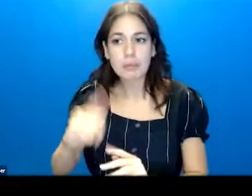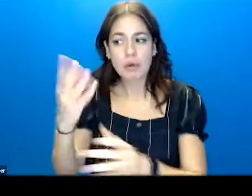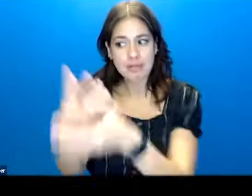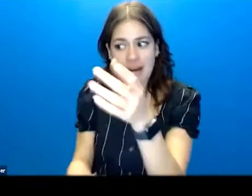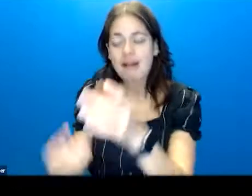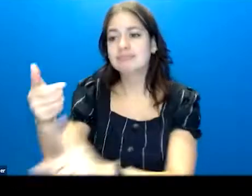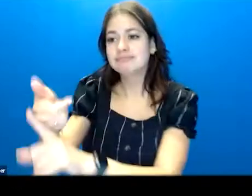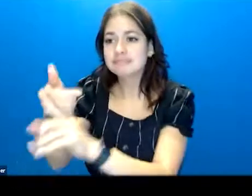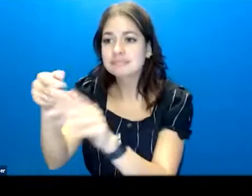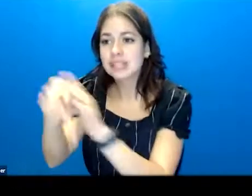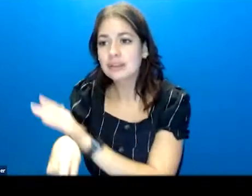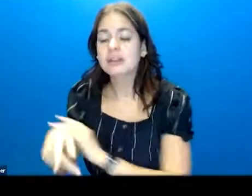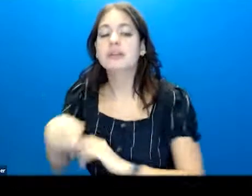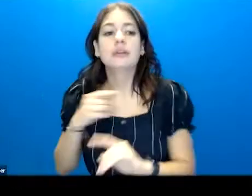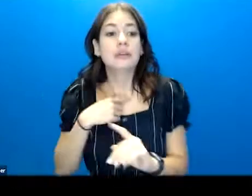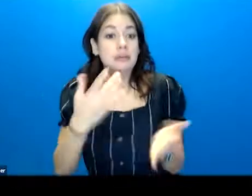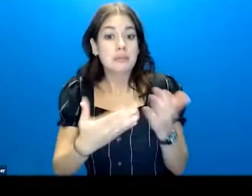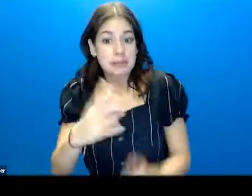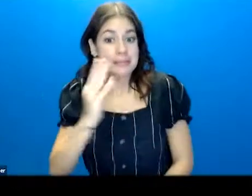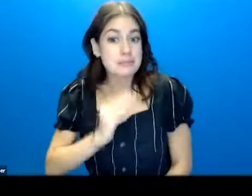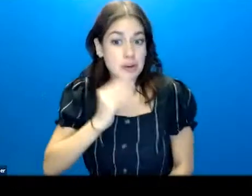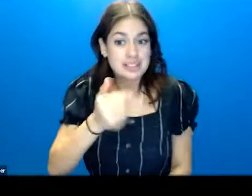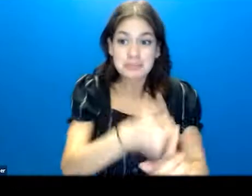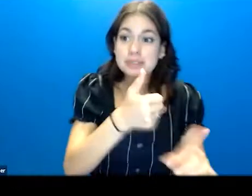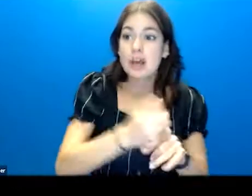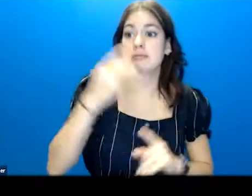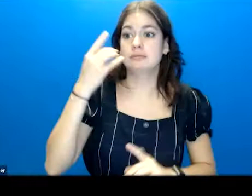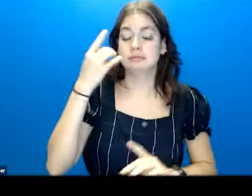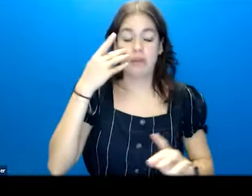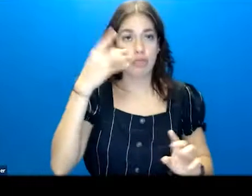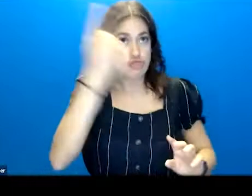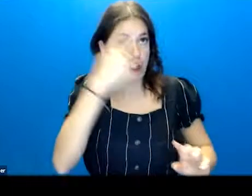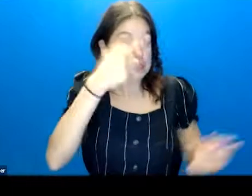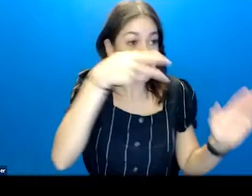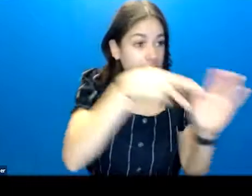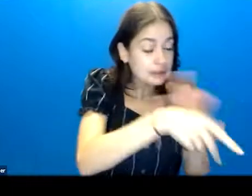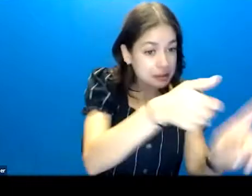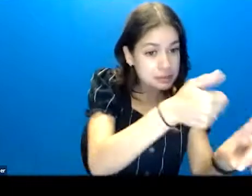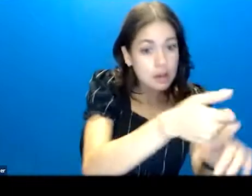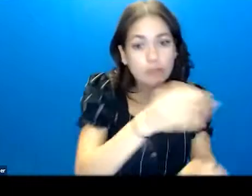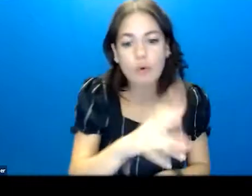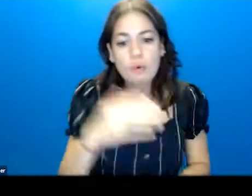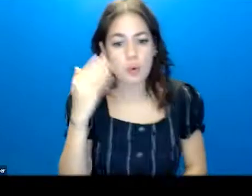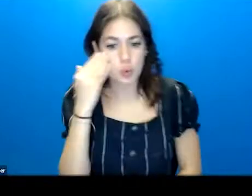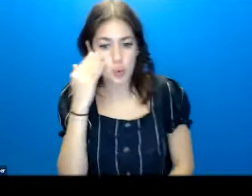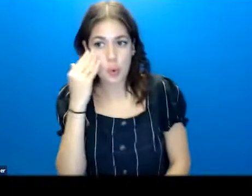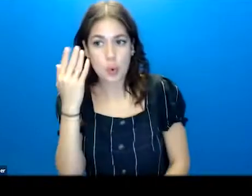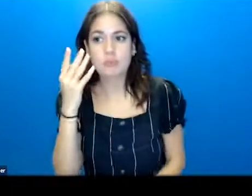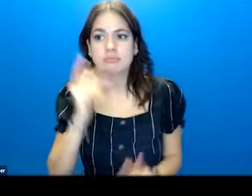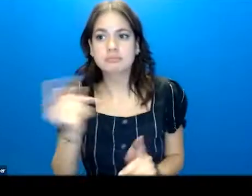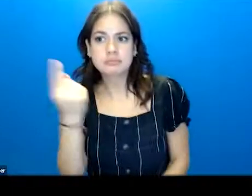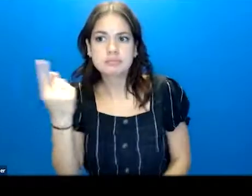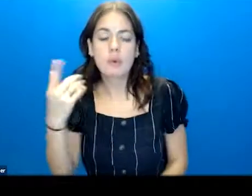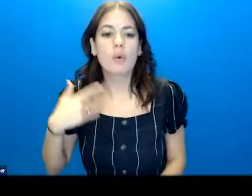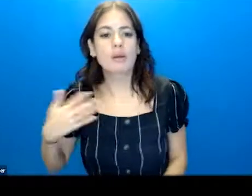They may have experienced their own suicide thoughts or behaviors or know someone who has. So I